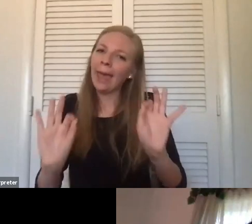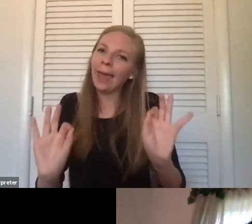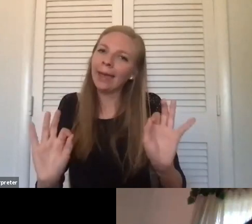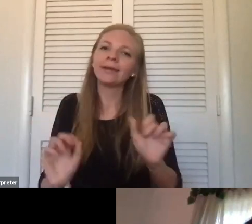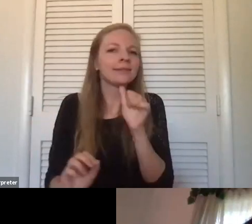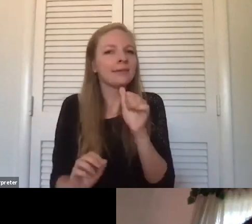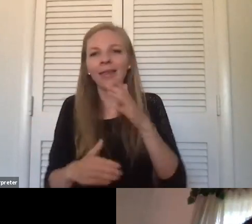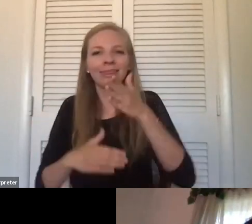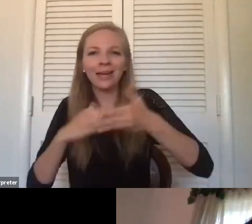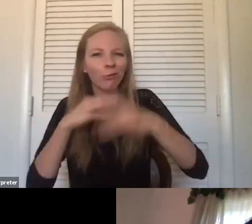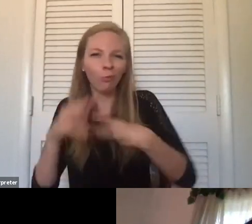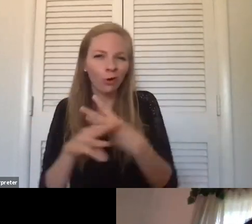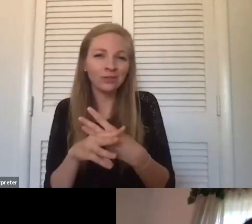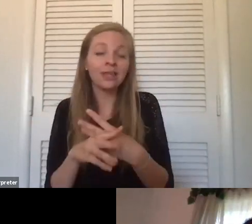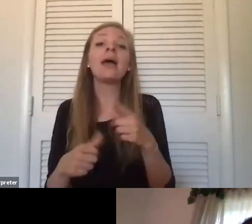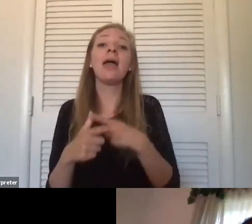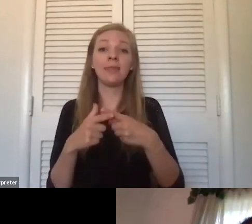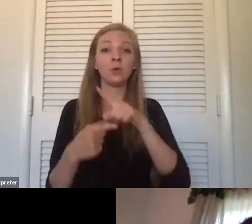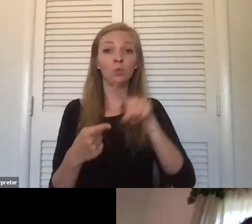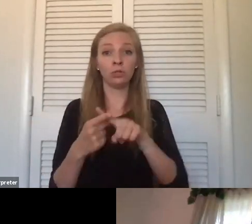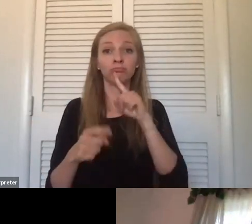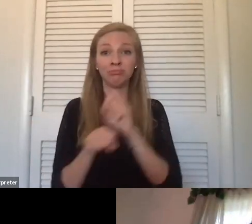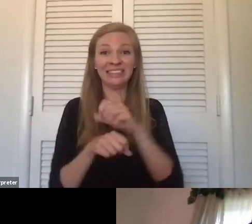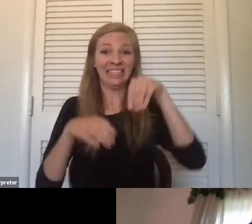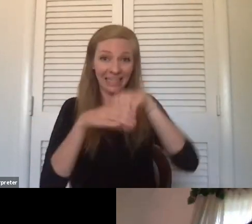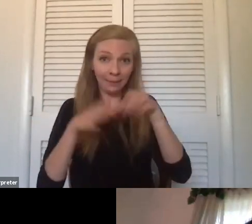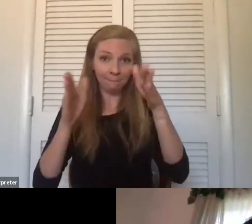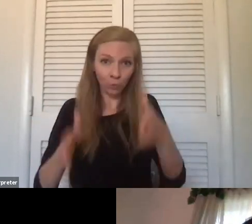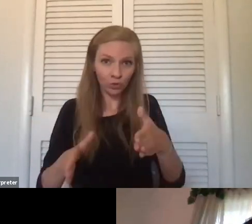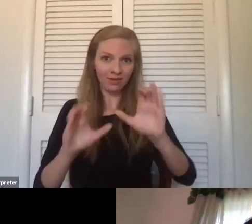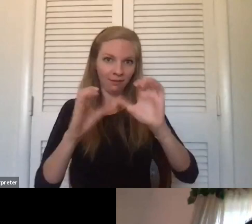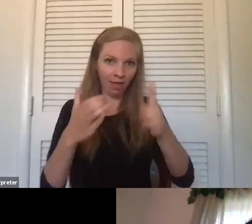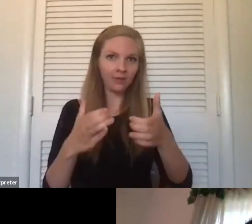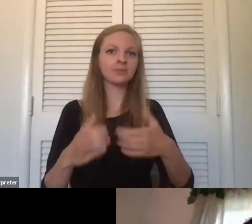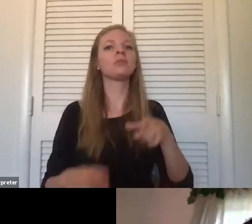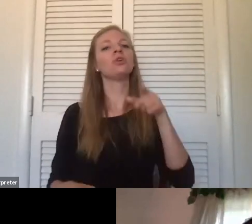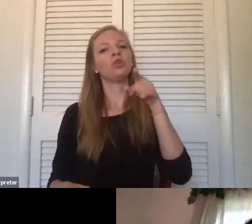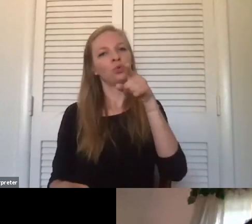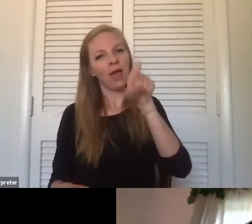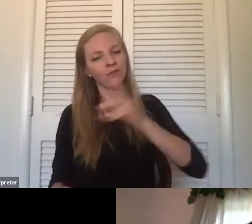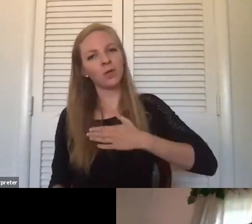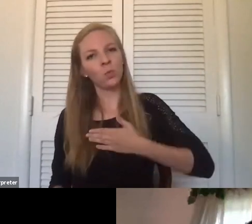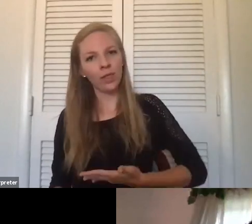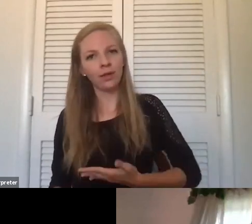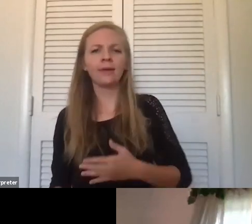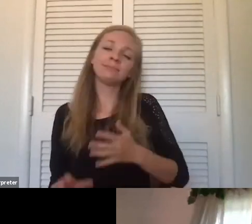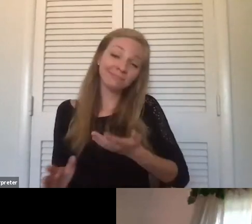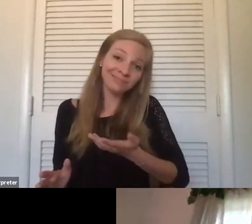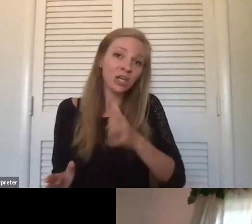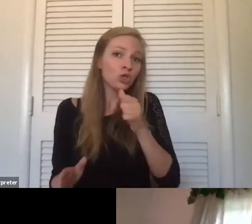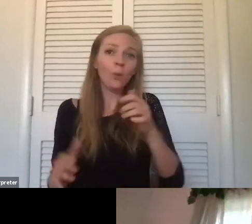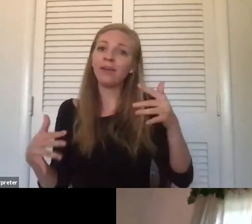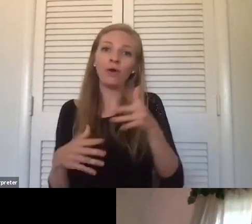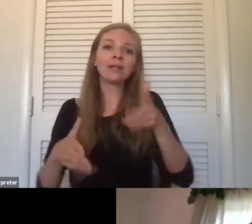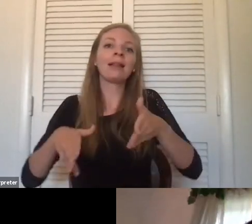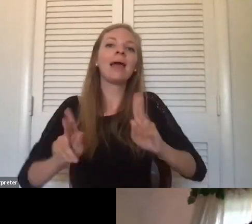world. And then when you are in class, physically, in person, you have to be willing to, you know, don't be afraid to let people touch you.